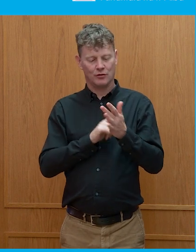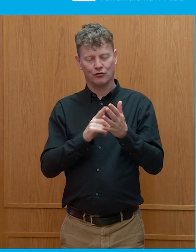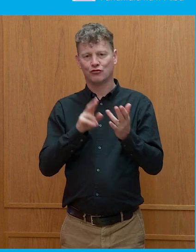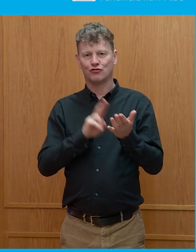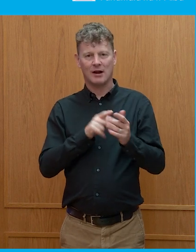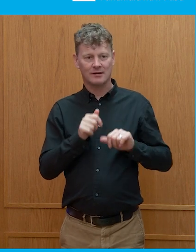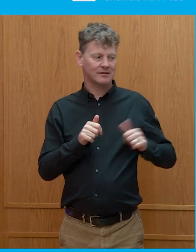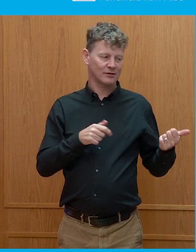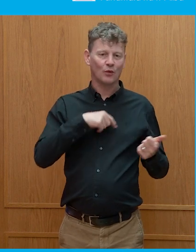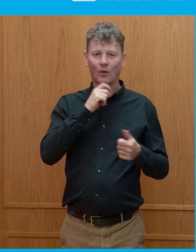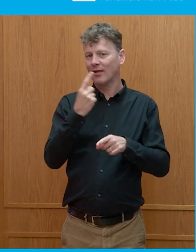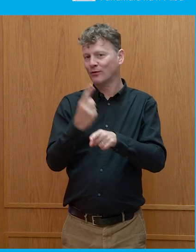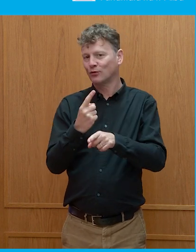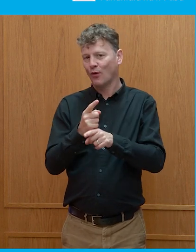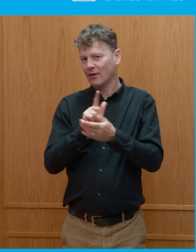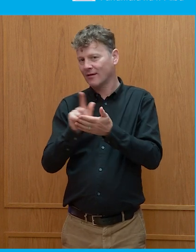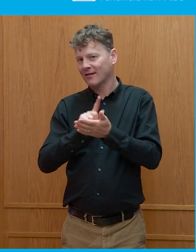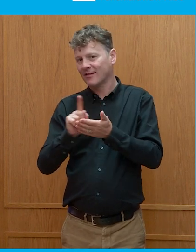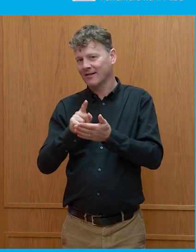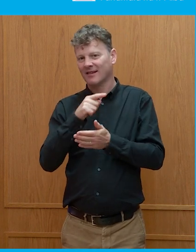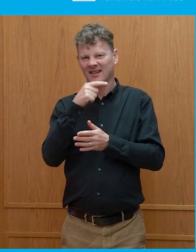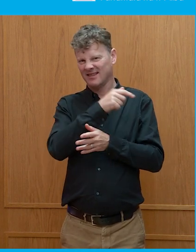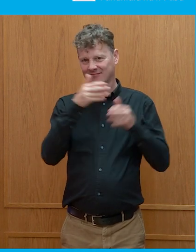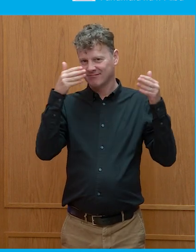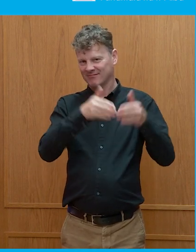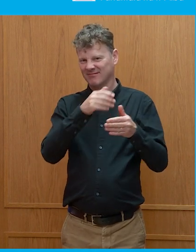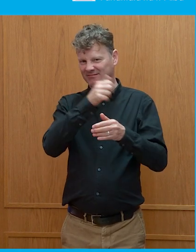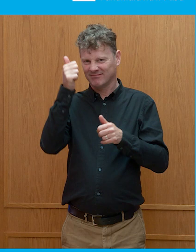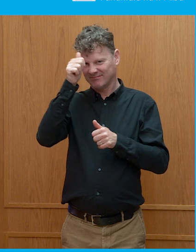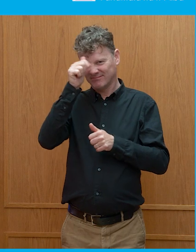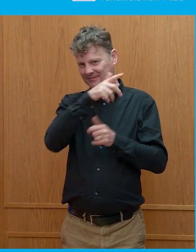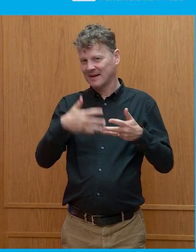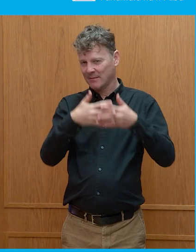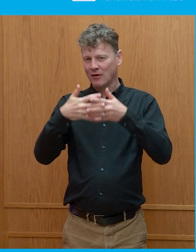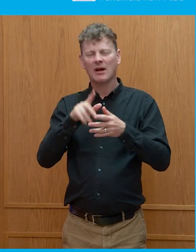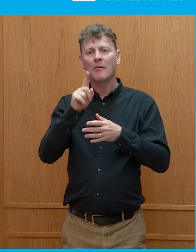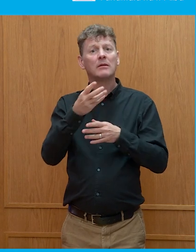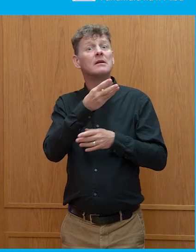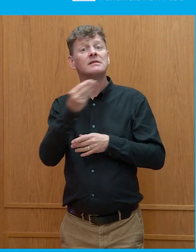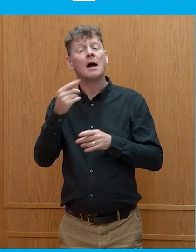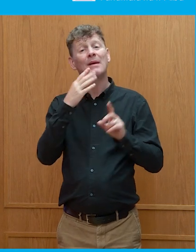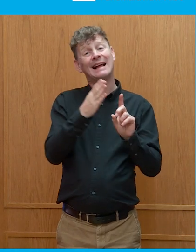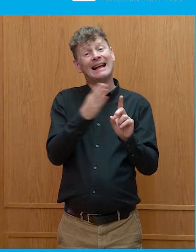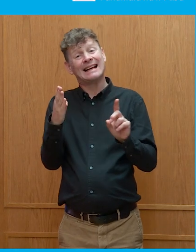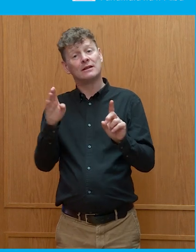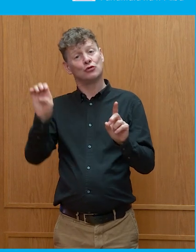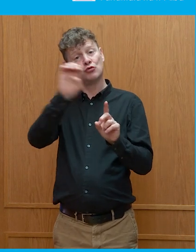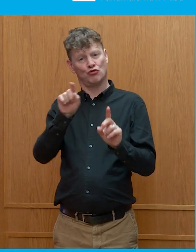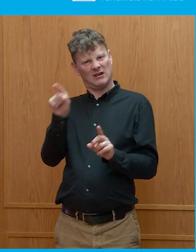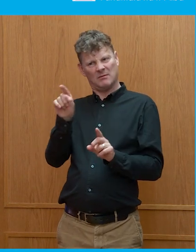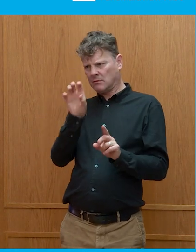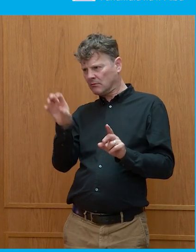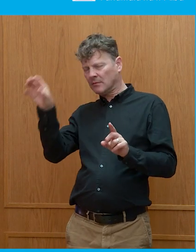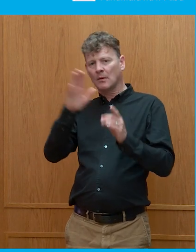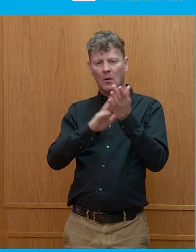about in a bit more detail and with his expertise. But there are several actually around Eastern Europe, which are going to have, I think,